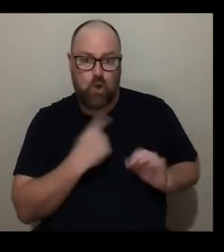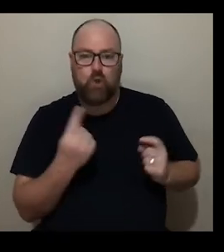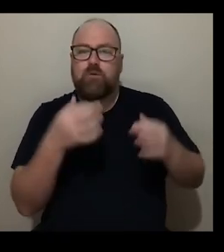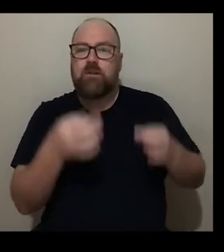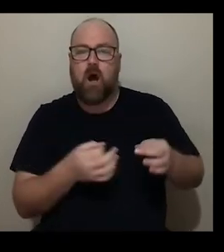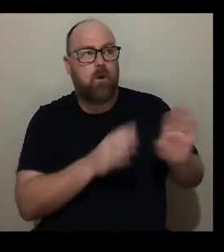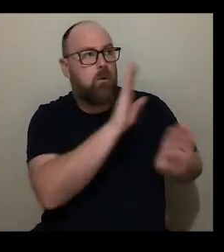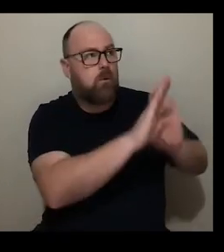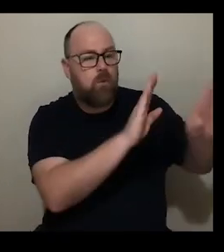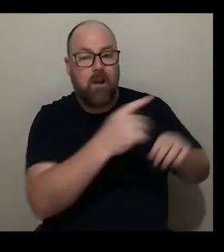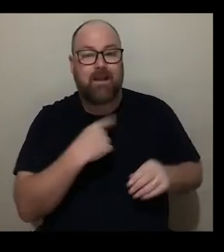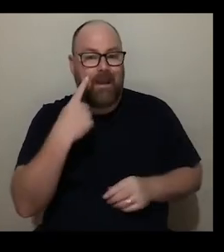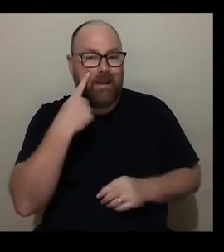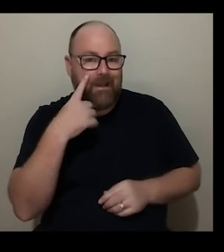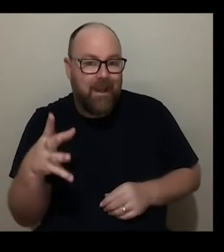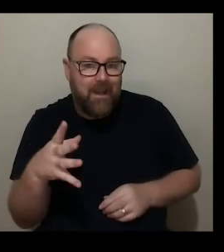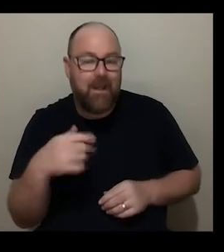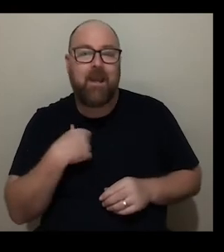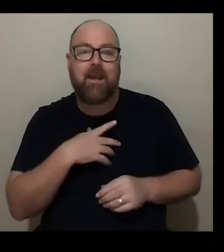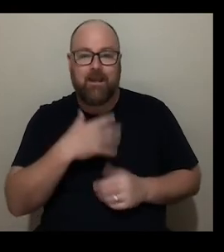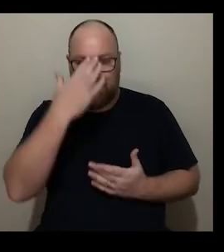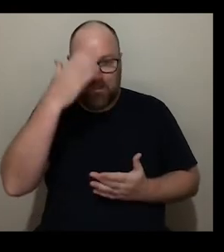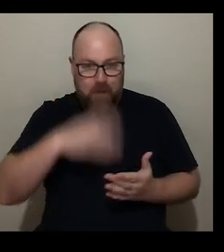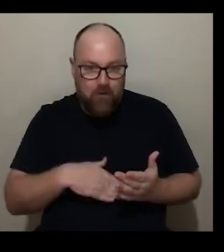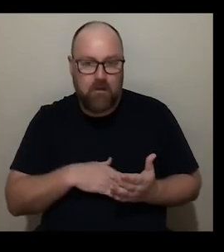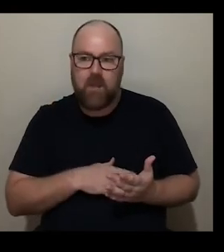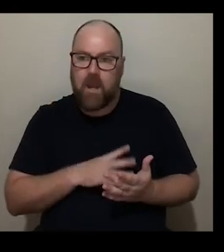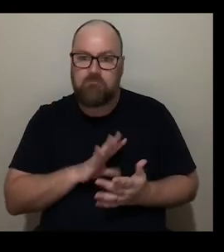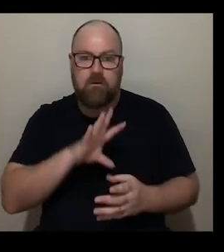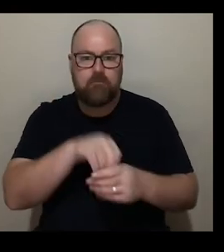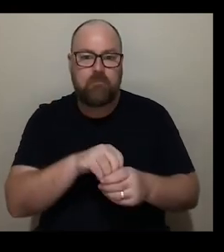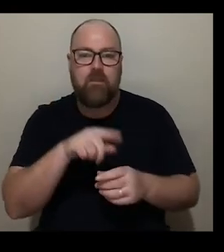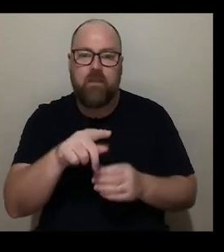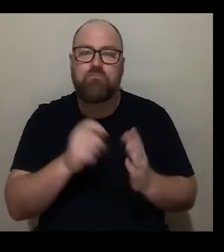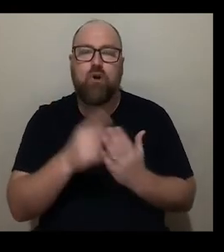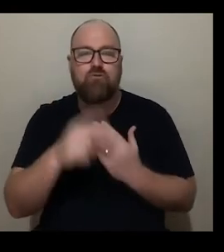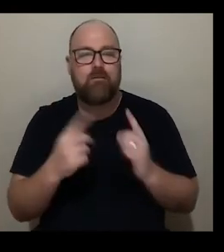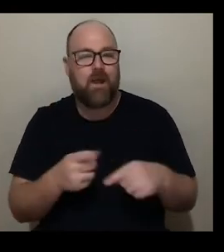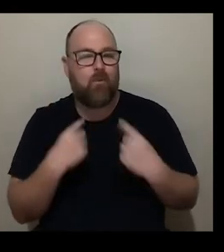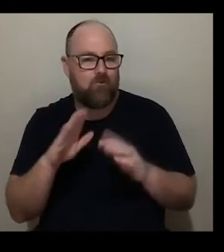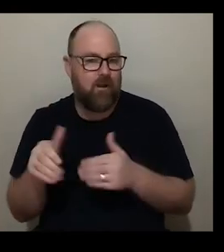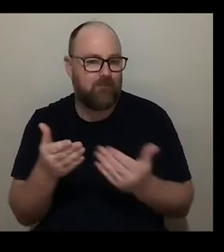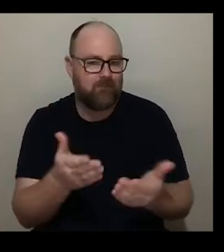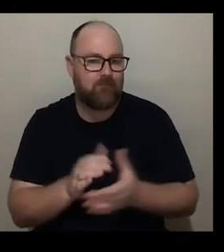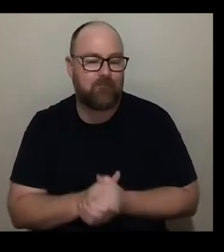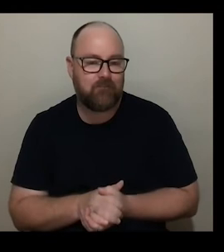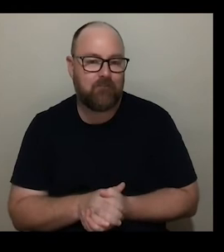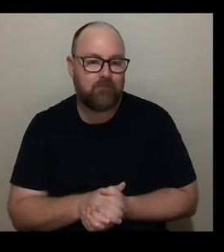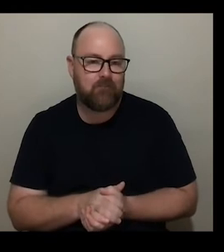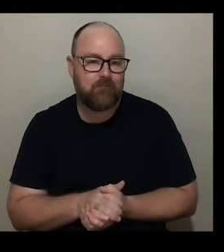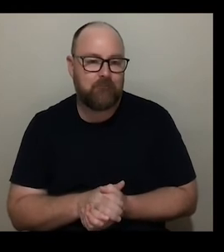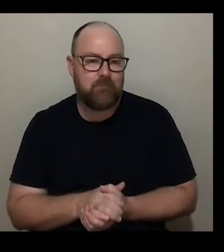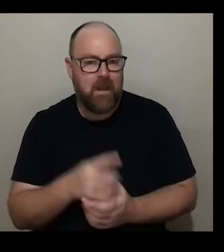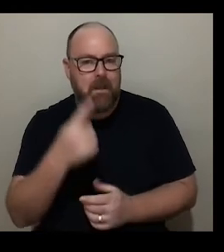see experience and uh hopefully participate in the in the programs that we're running and can